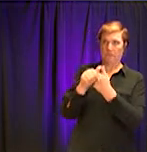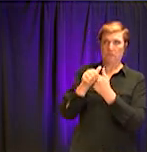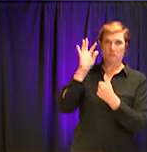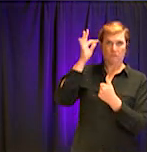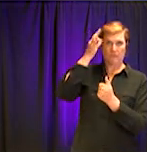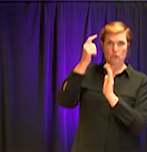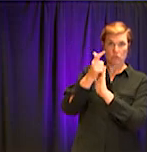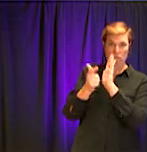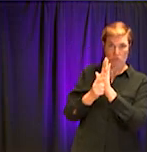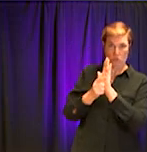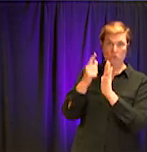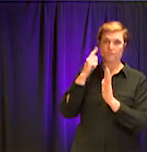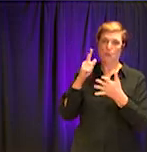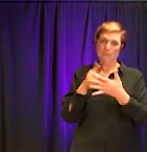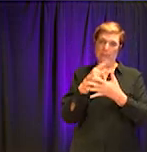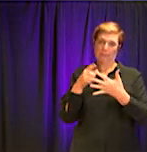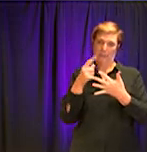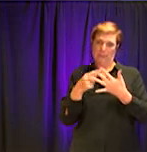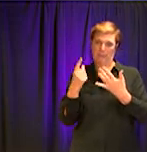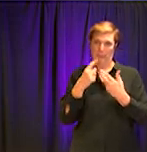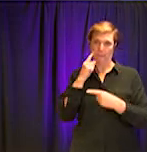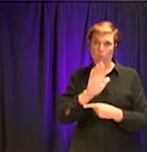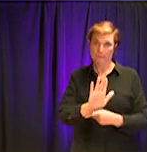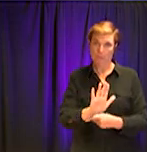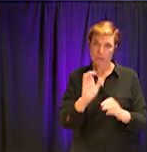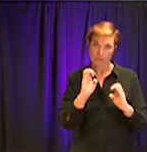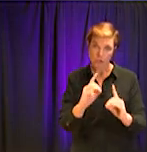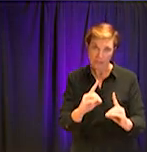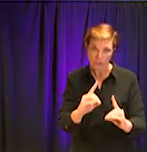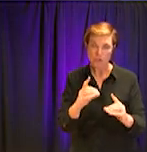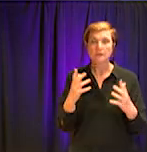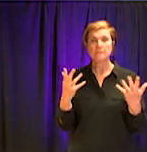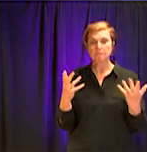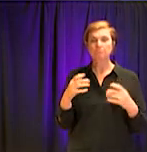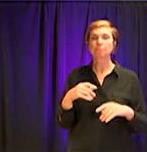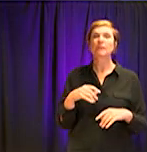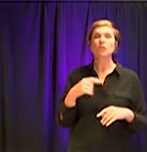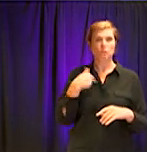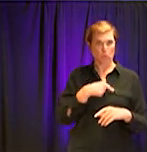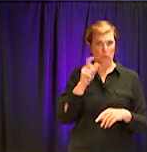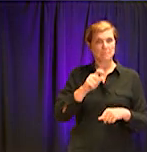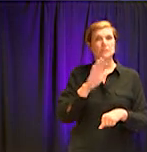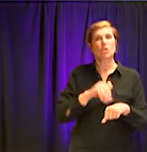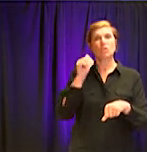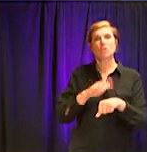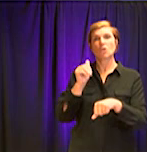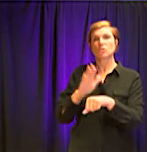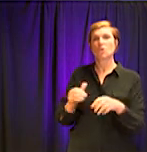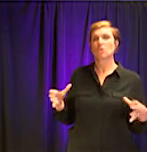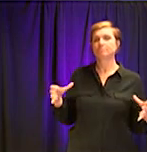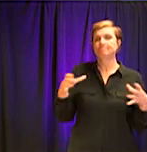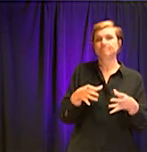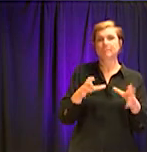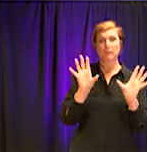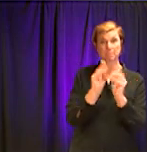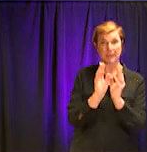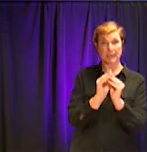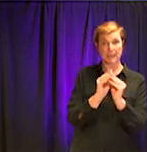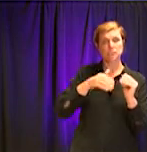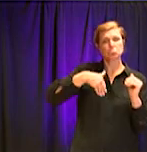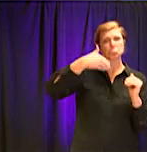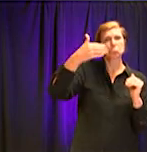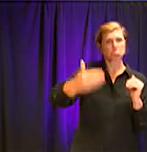education. And so there are meetings that are held with a group of teachers and